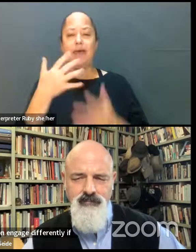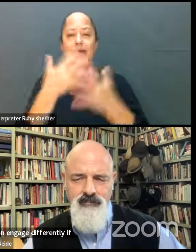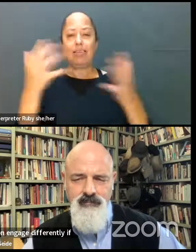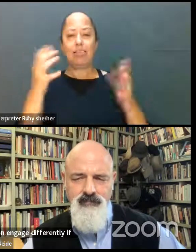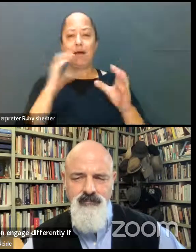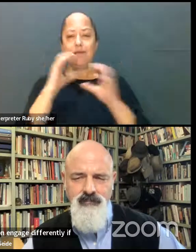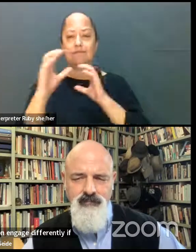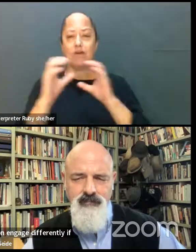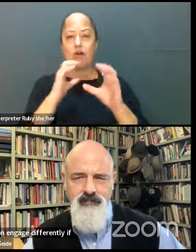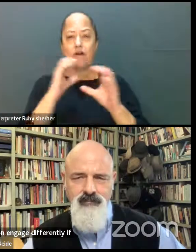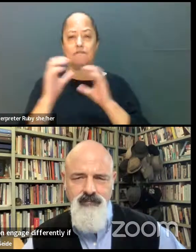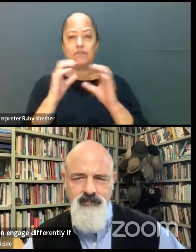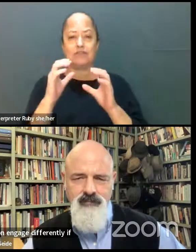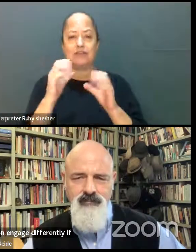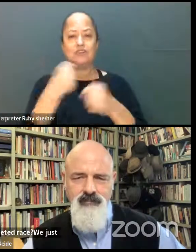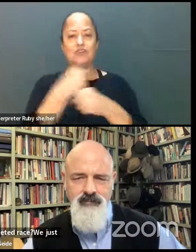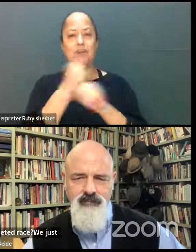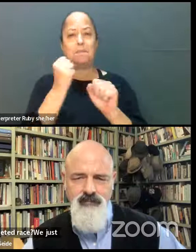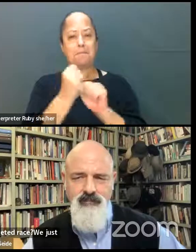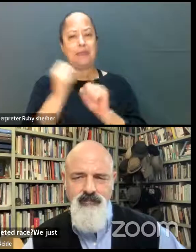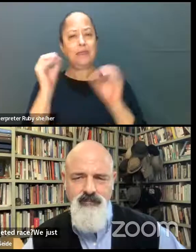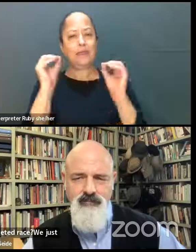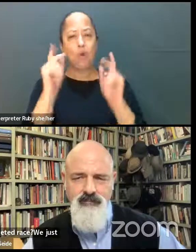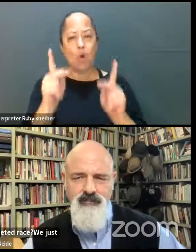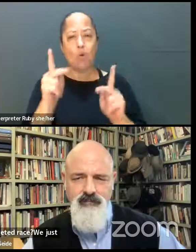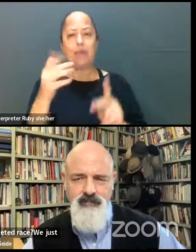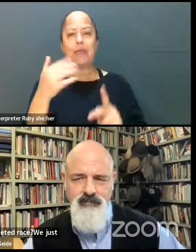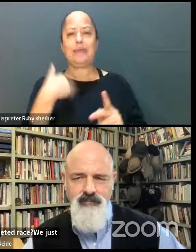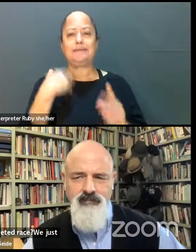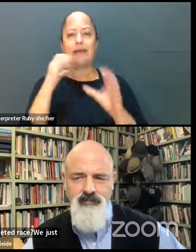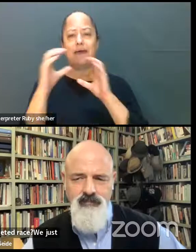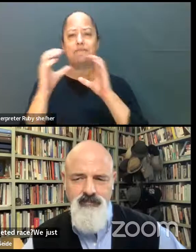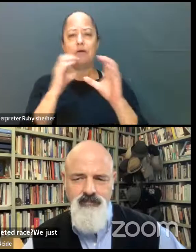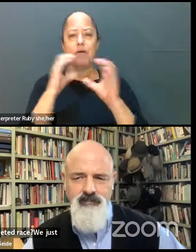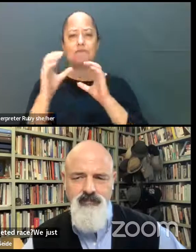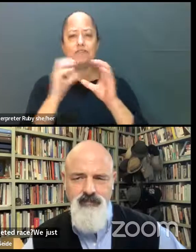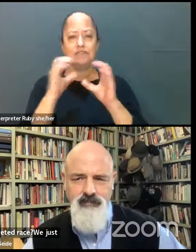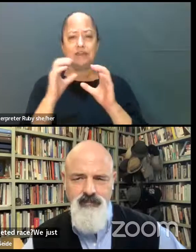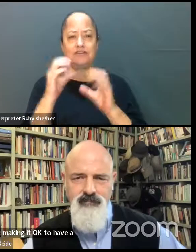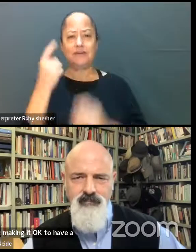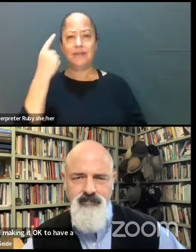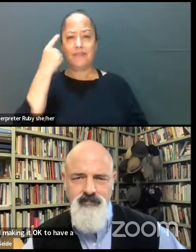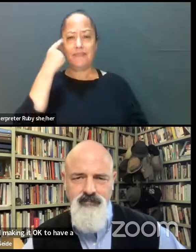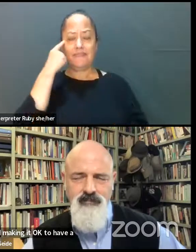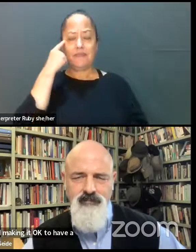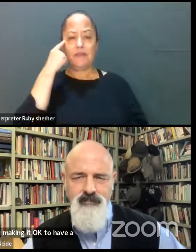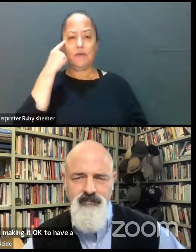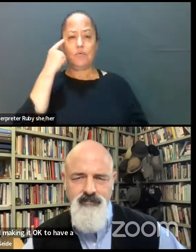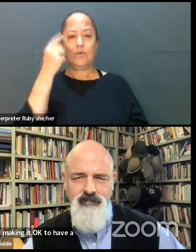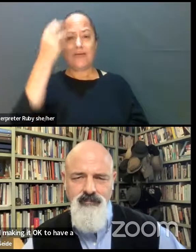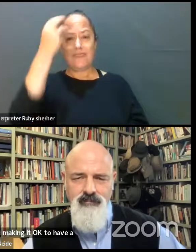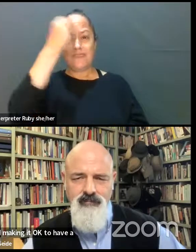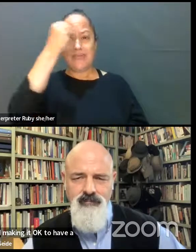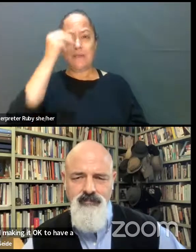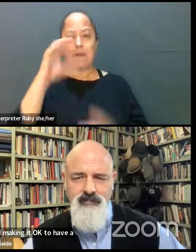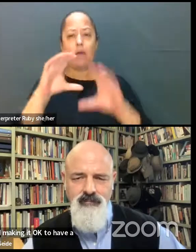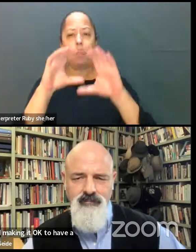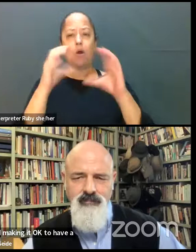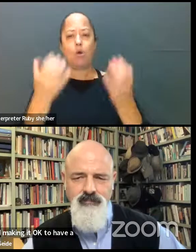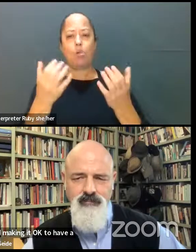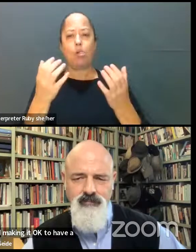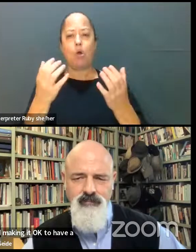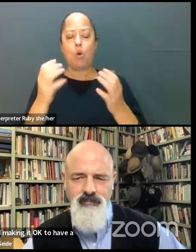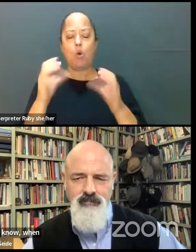and making it okay to have a conversation. I think, you know, when I think about the global teams,